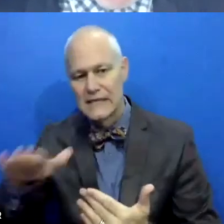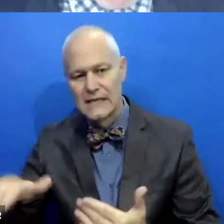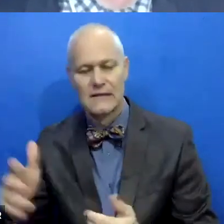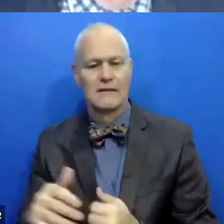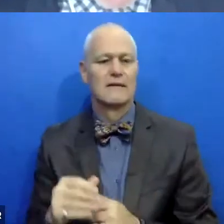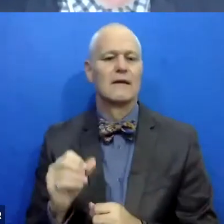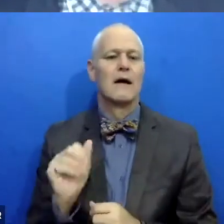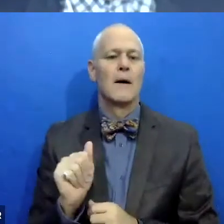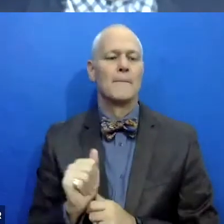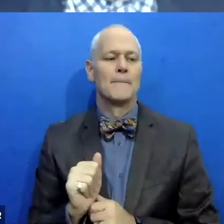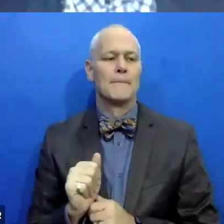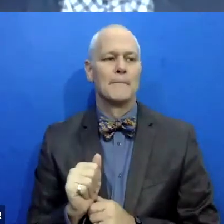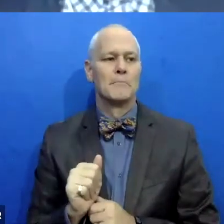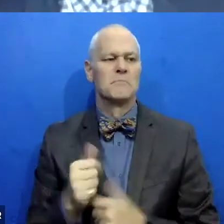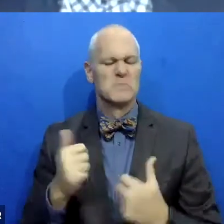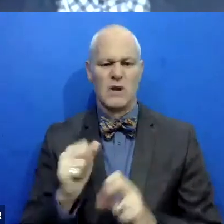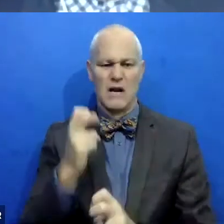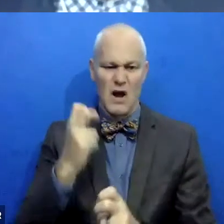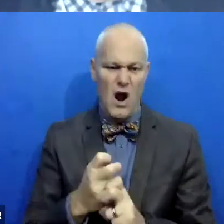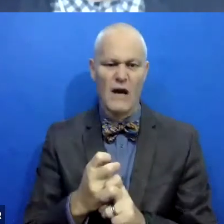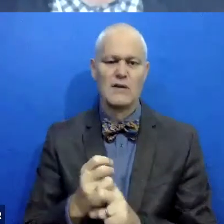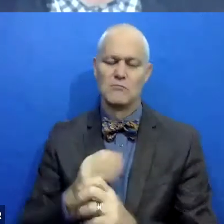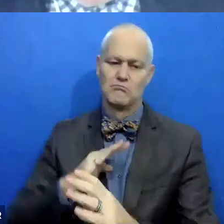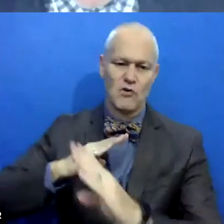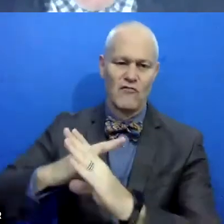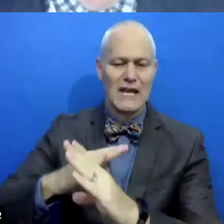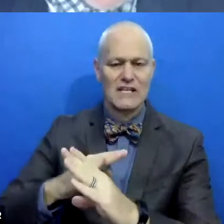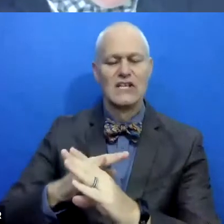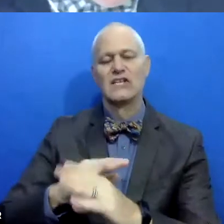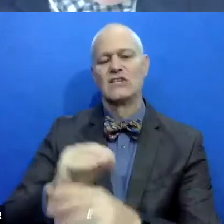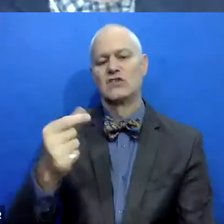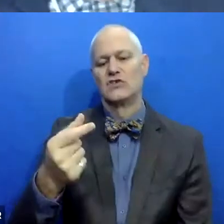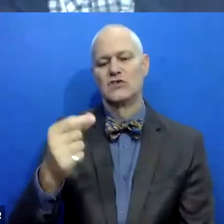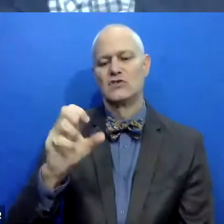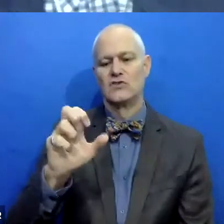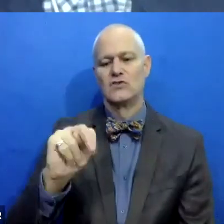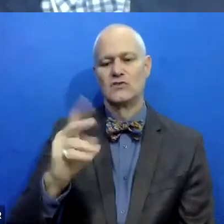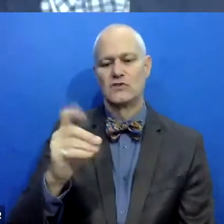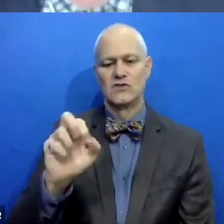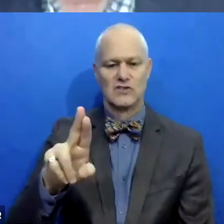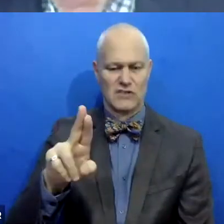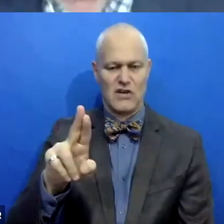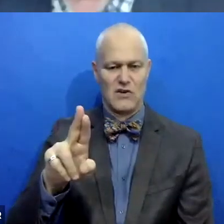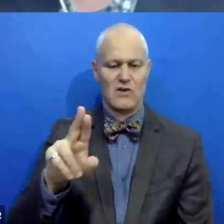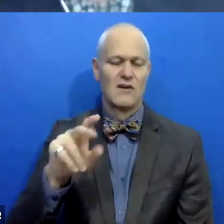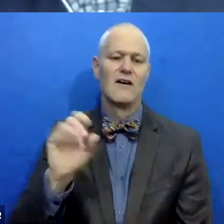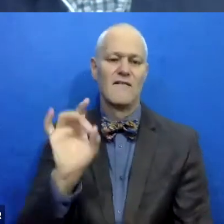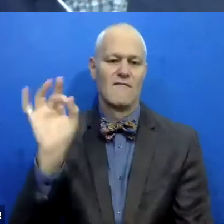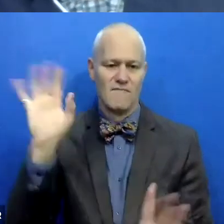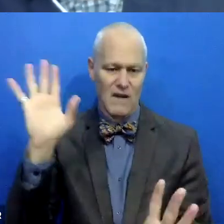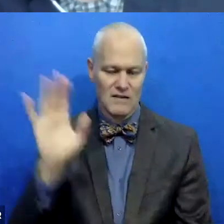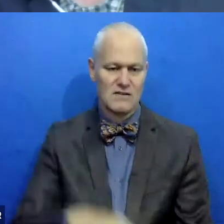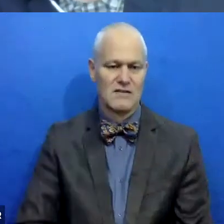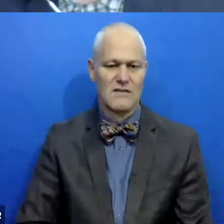um, trying really hard to prevent gender-based violence. Uh, the DVRC, the domestic violence restorative